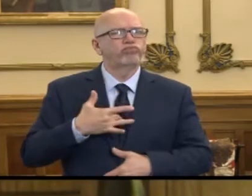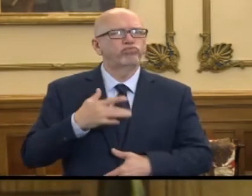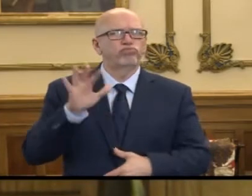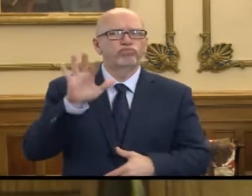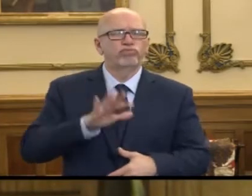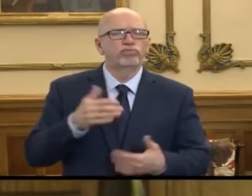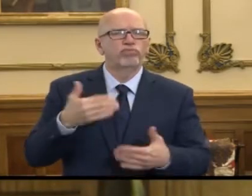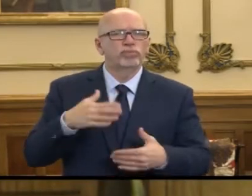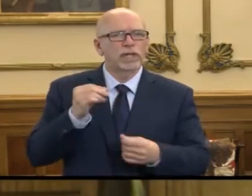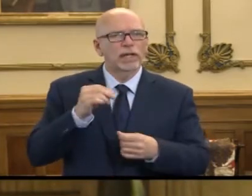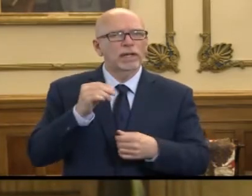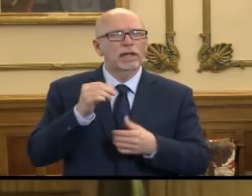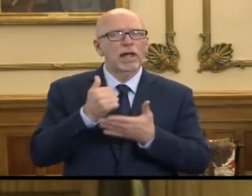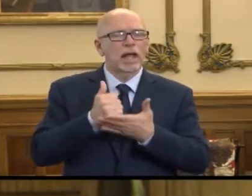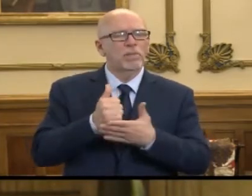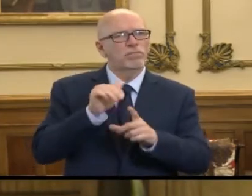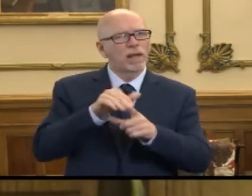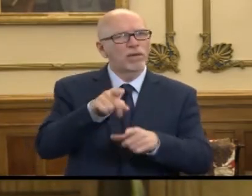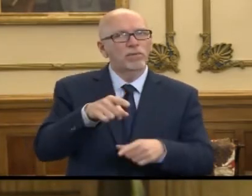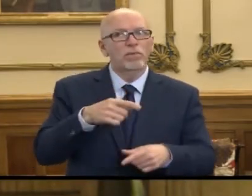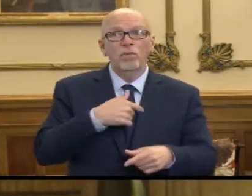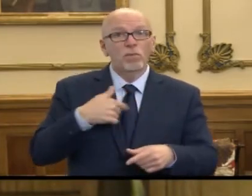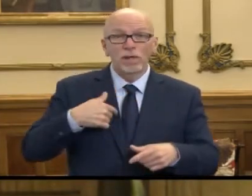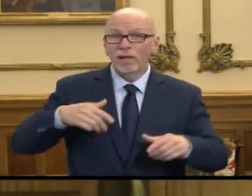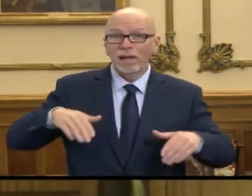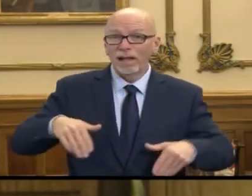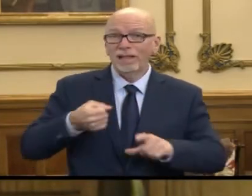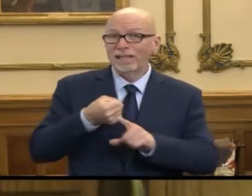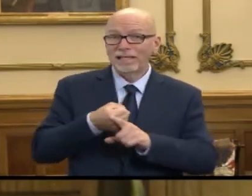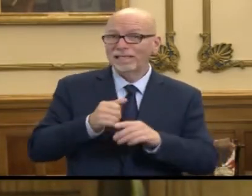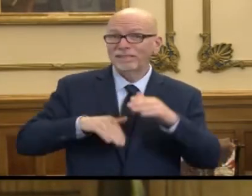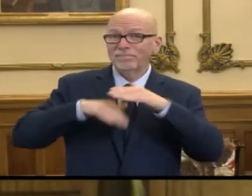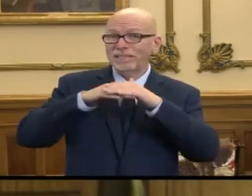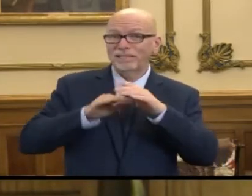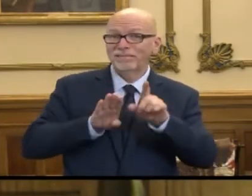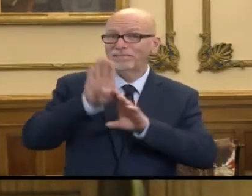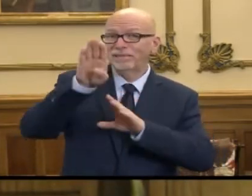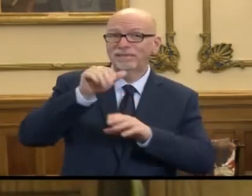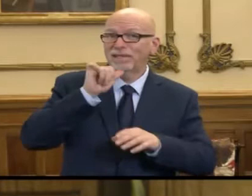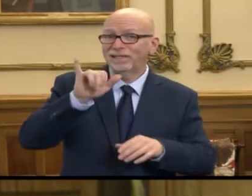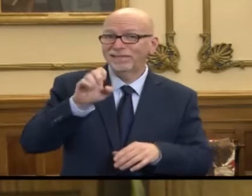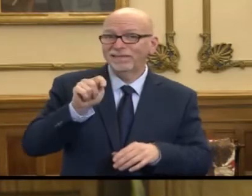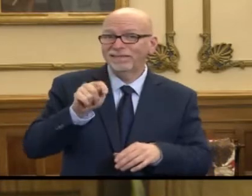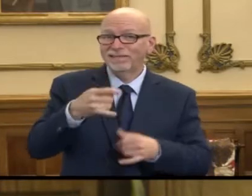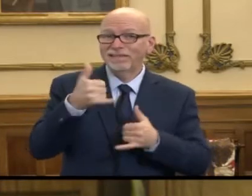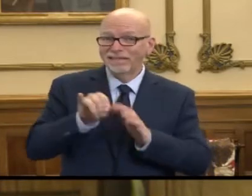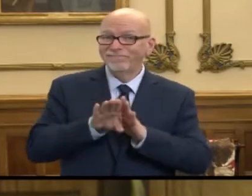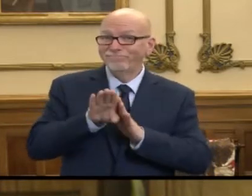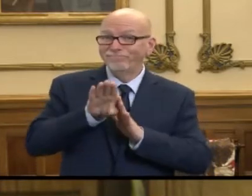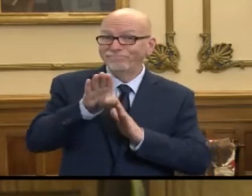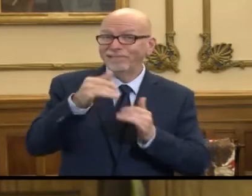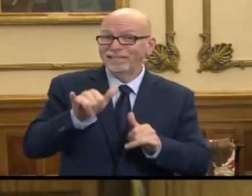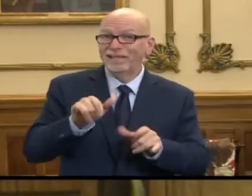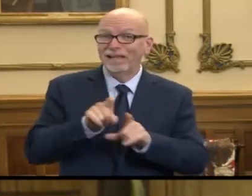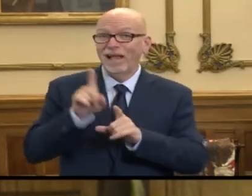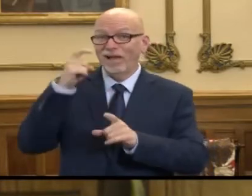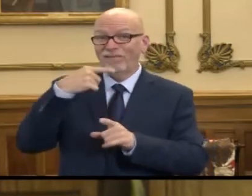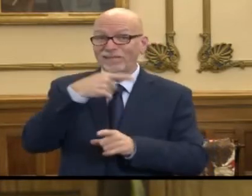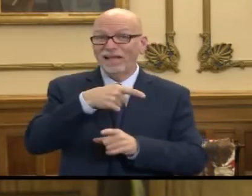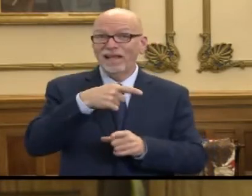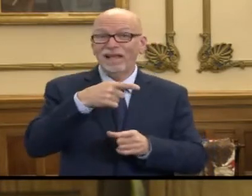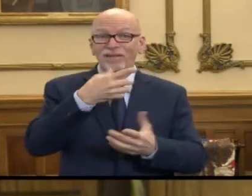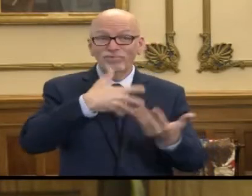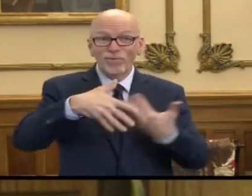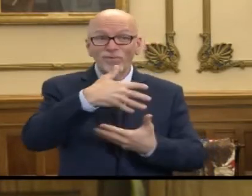they're a stark reminder that we have not reached the peak of this pandemic in this state at this time. So what the governor said about social